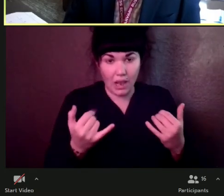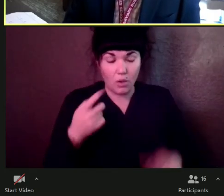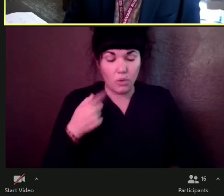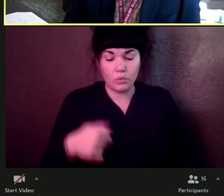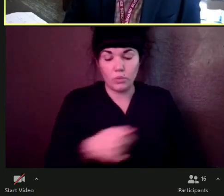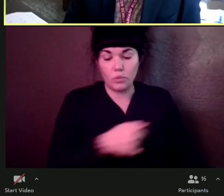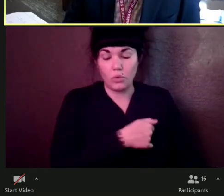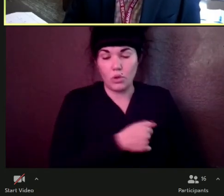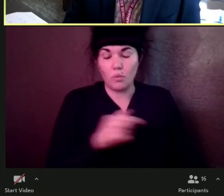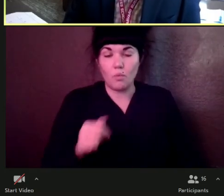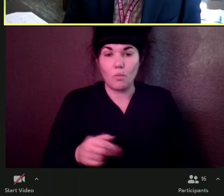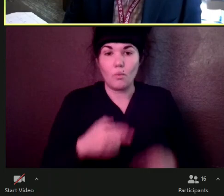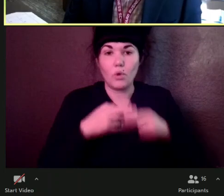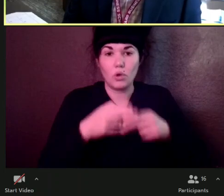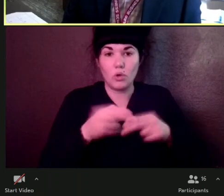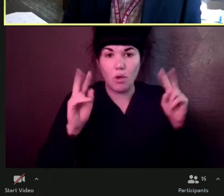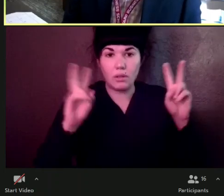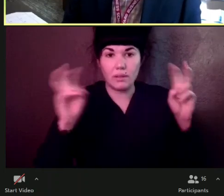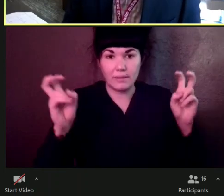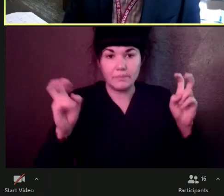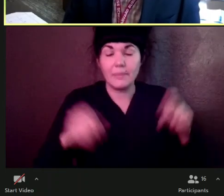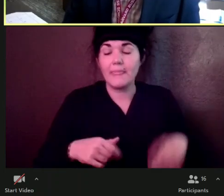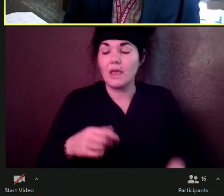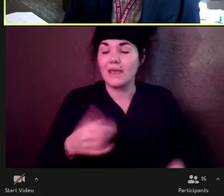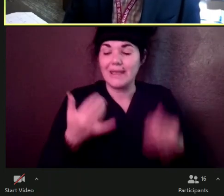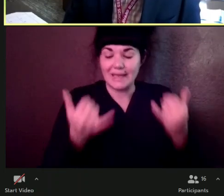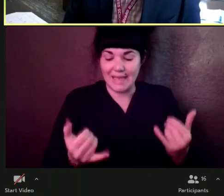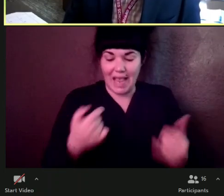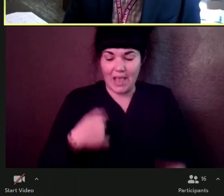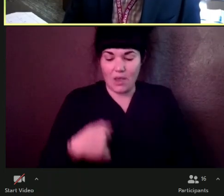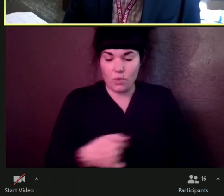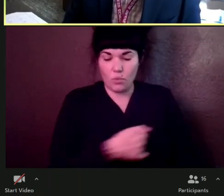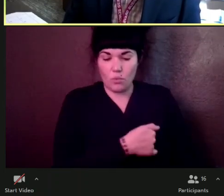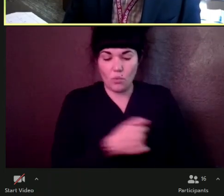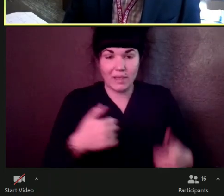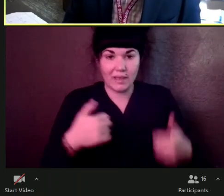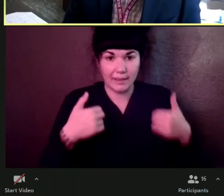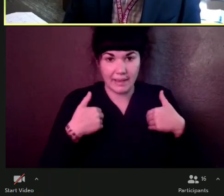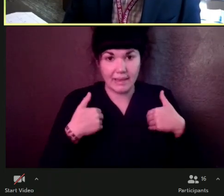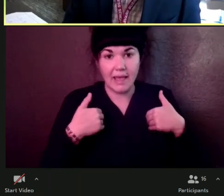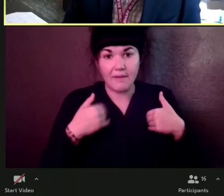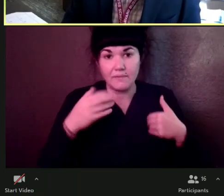I think is, uh, is, is not the way to necessarily, um,